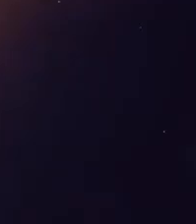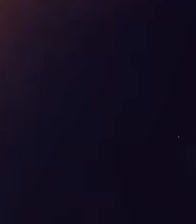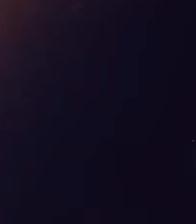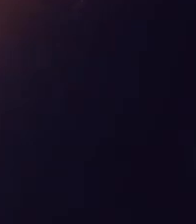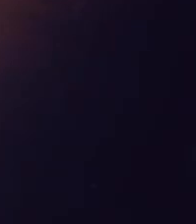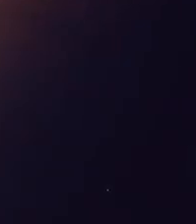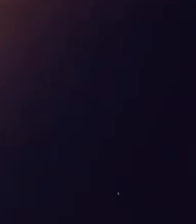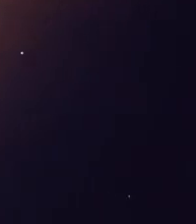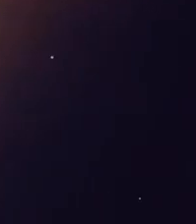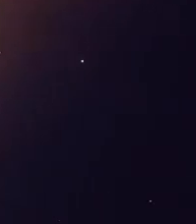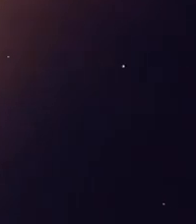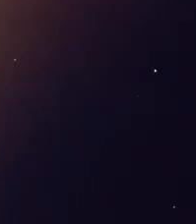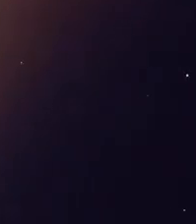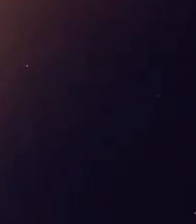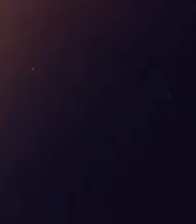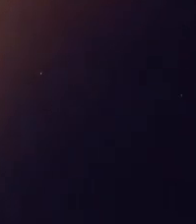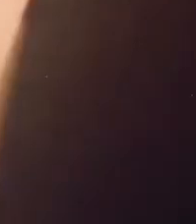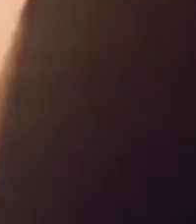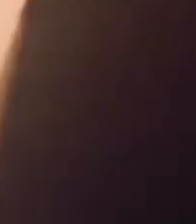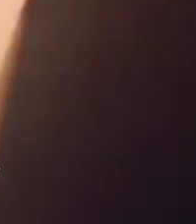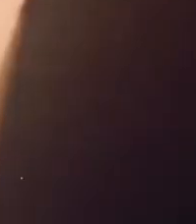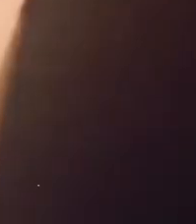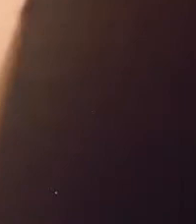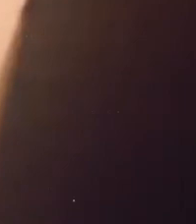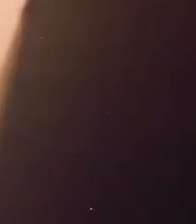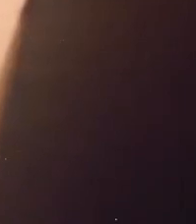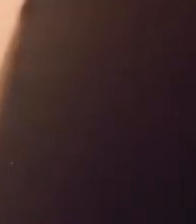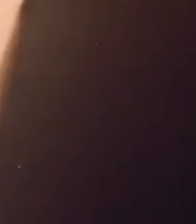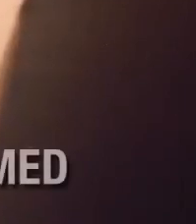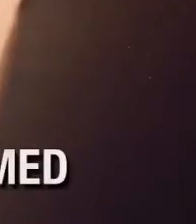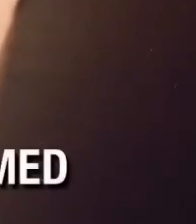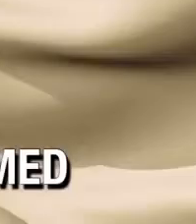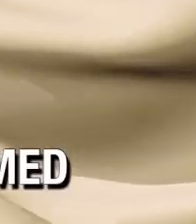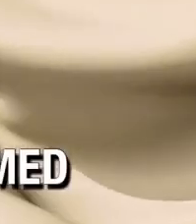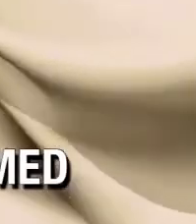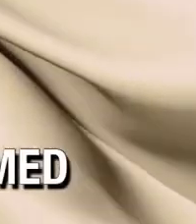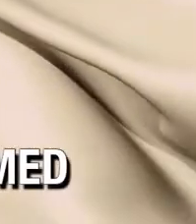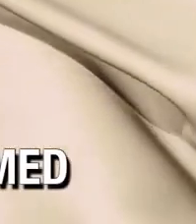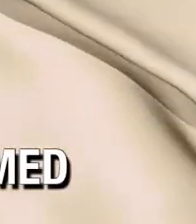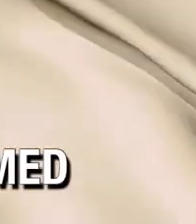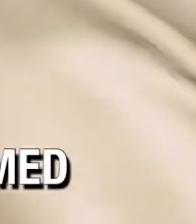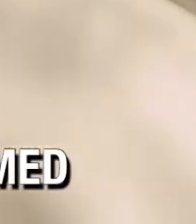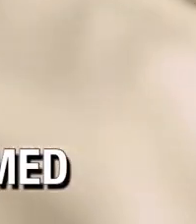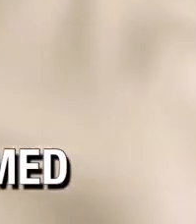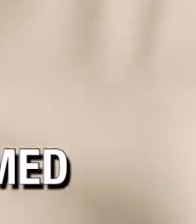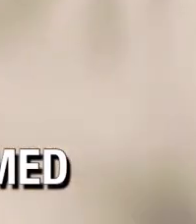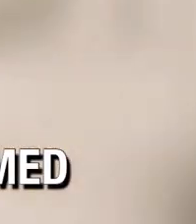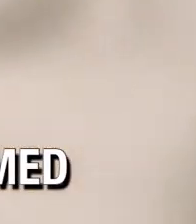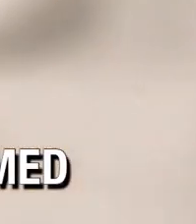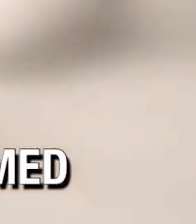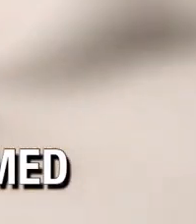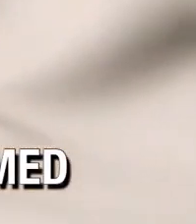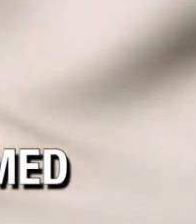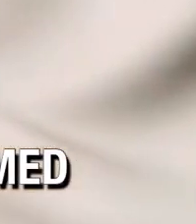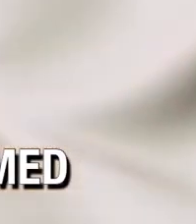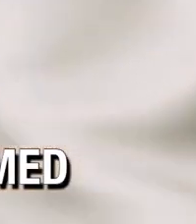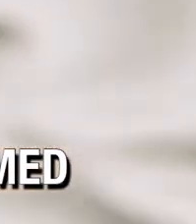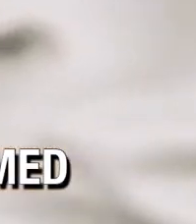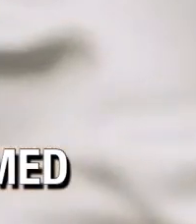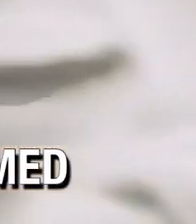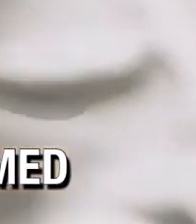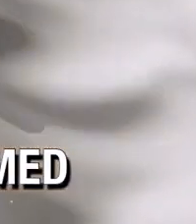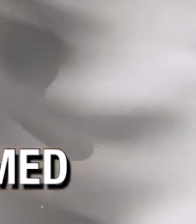To fulfill what I have promised promise that you'll be called the